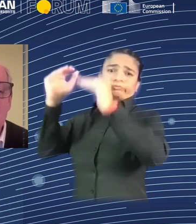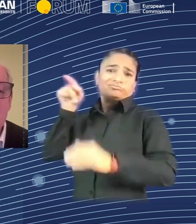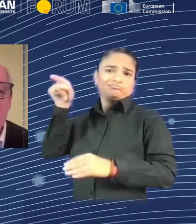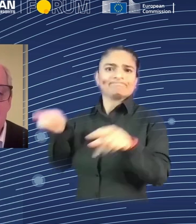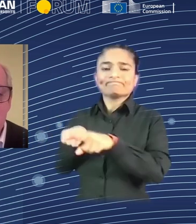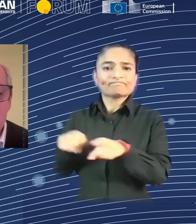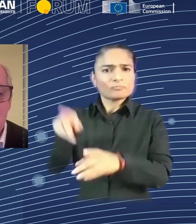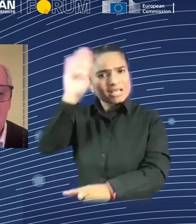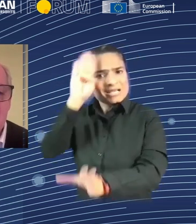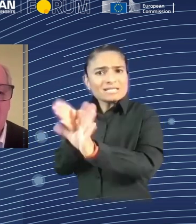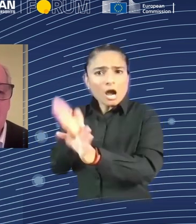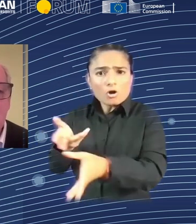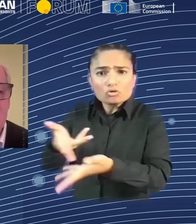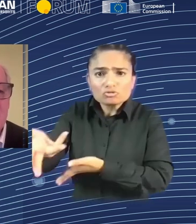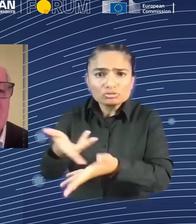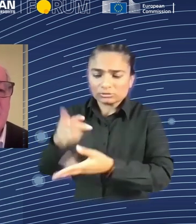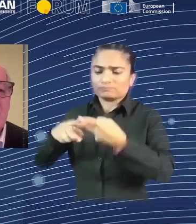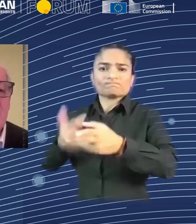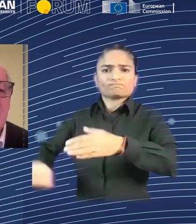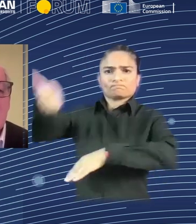we consider them to be extremely important.